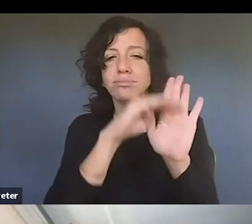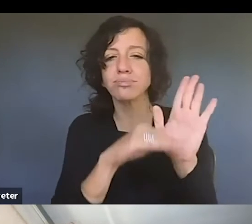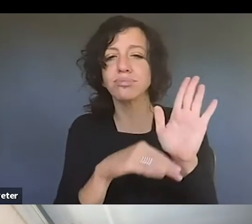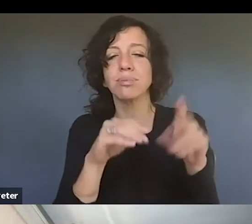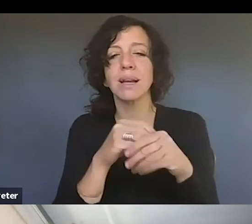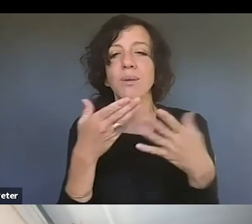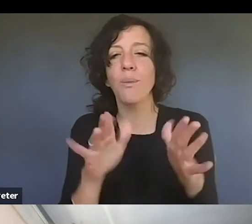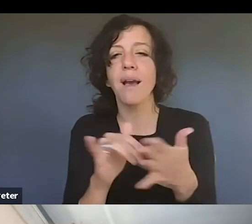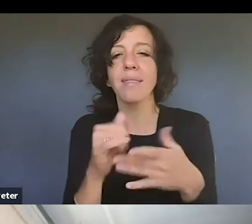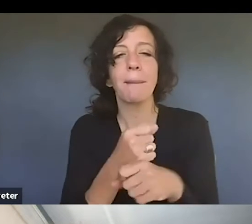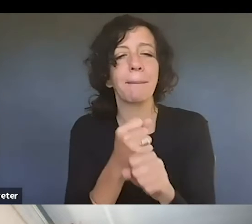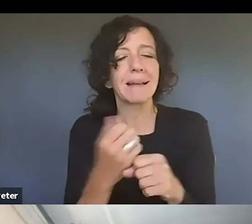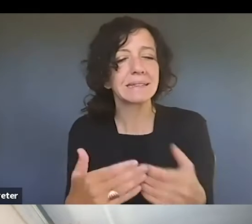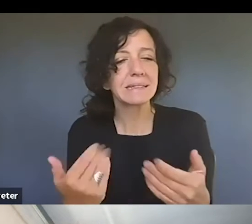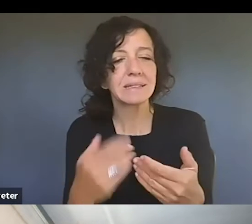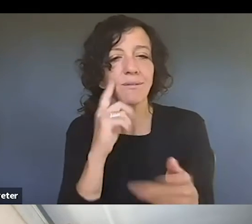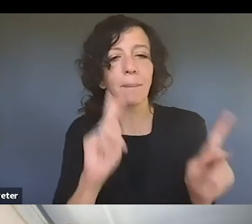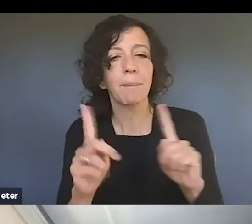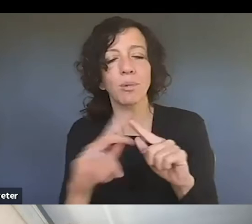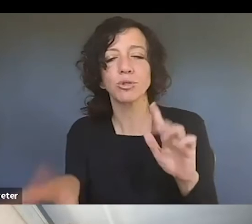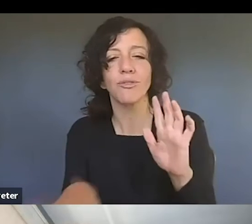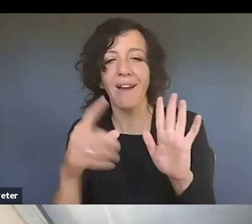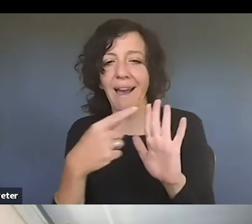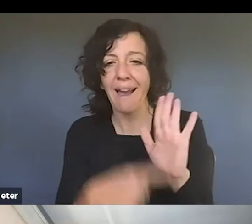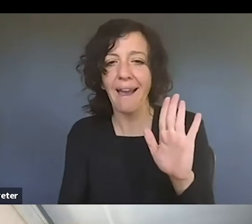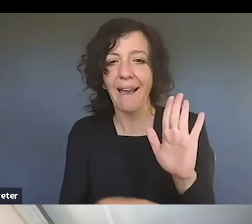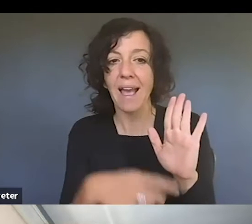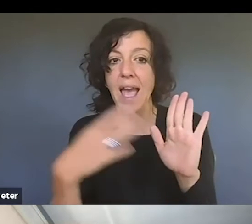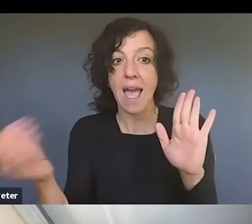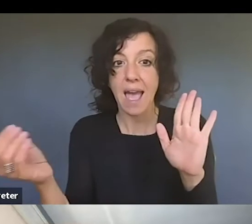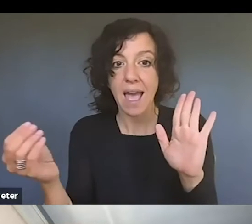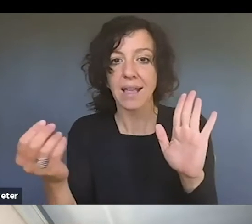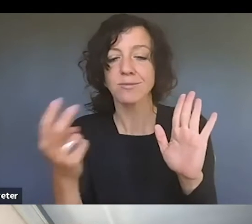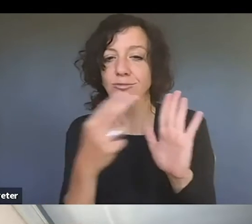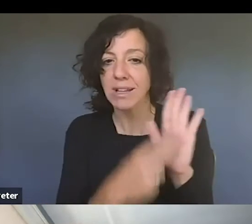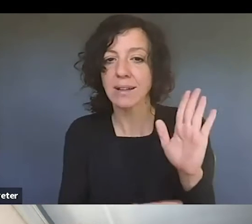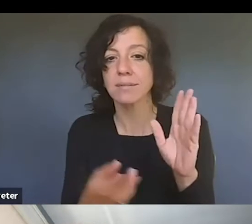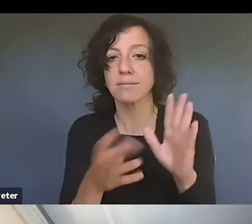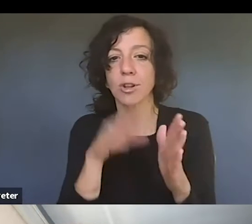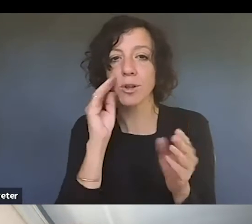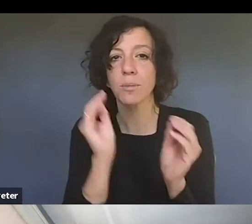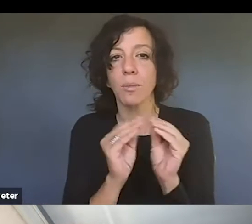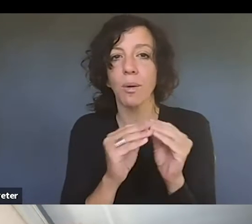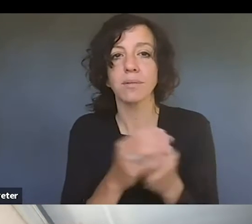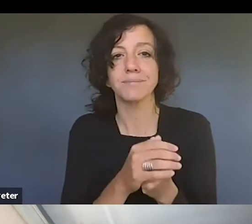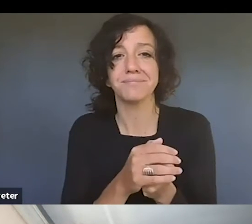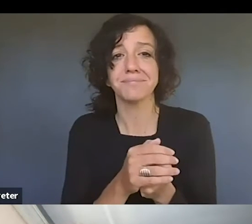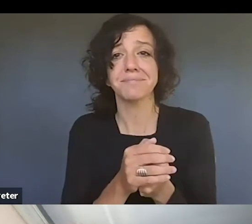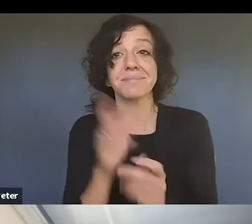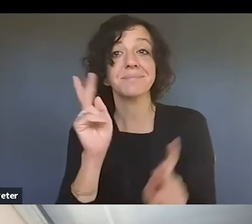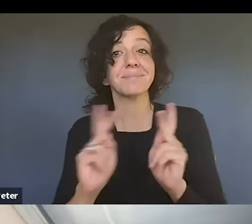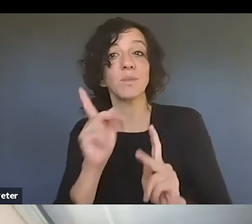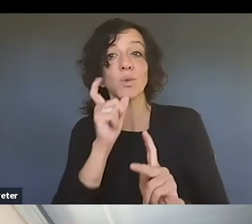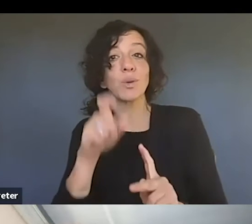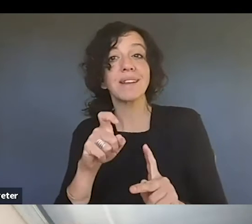informational and easily accessible to sort of everyday people, creators who may not be copyright scholars or academics or copyright